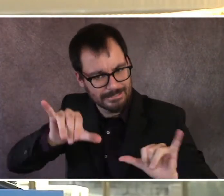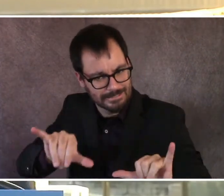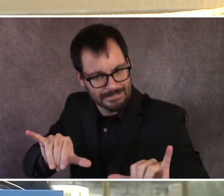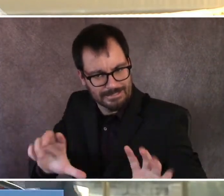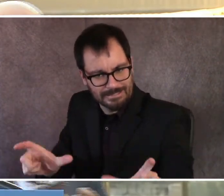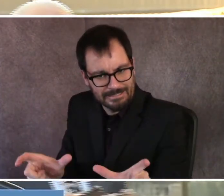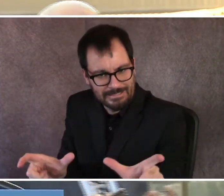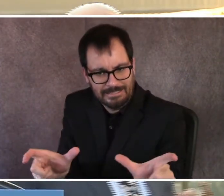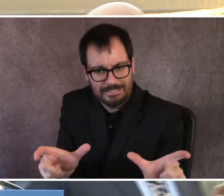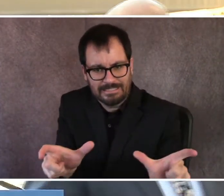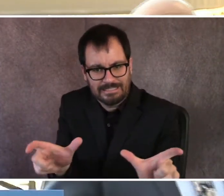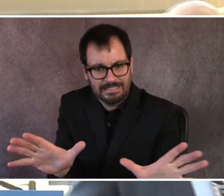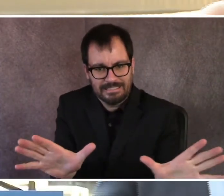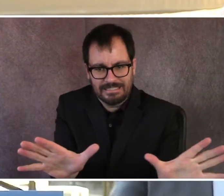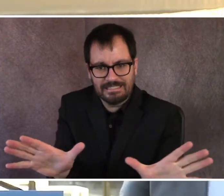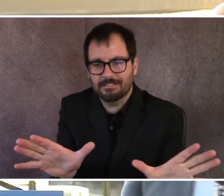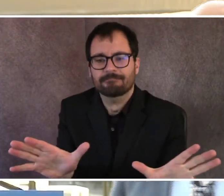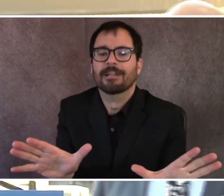outside.